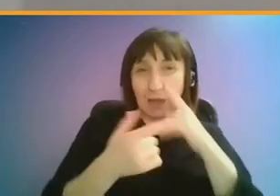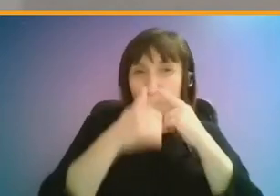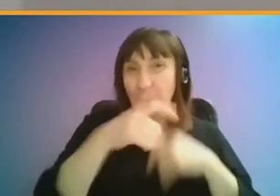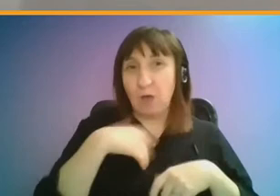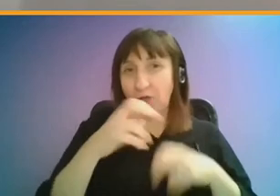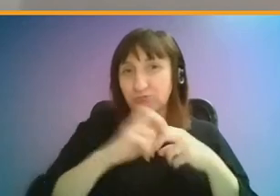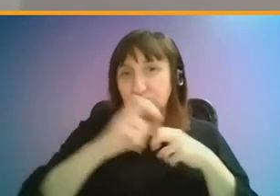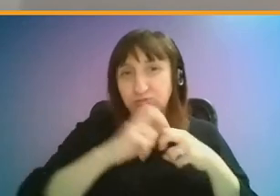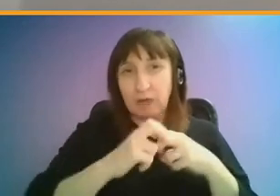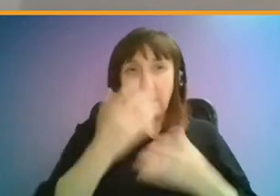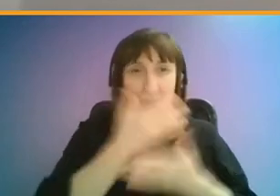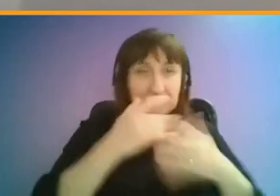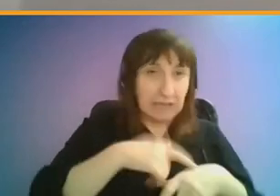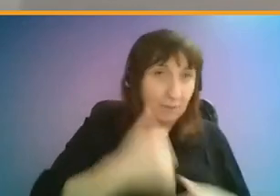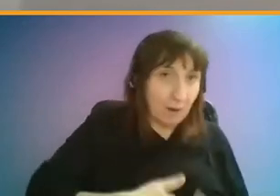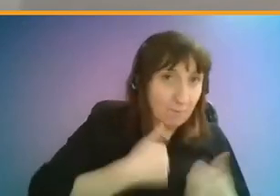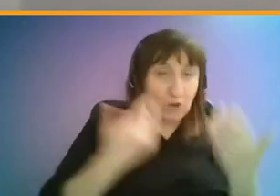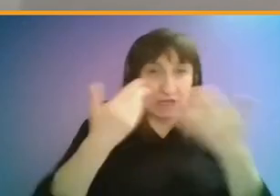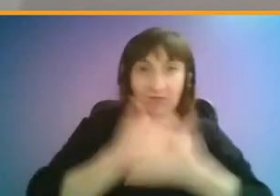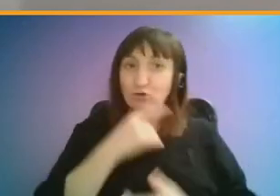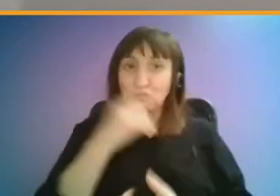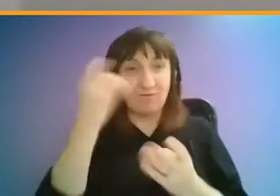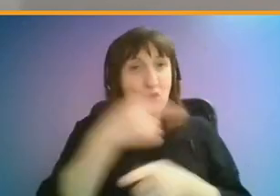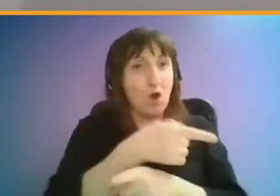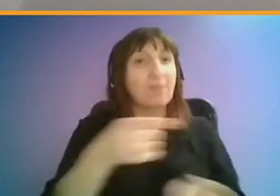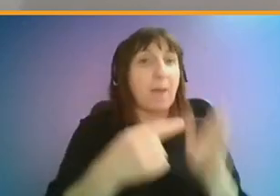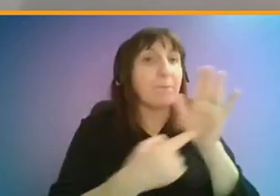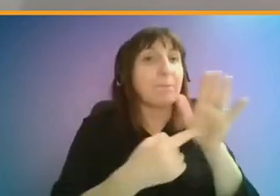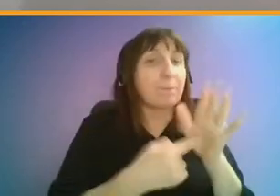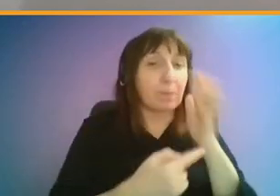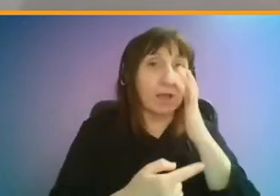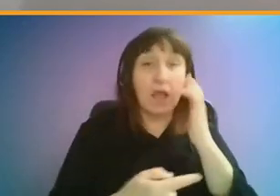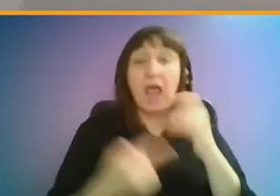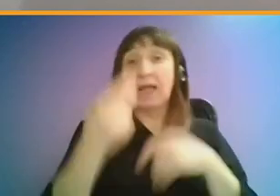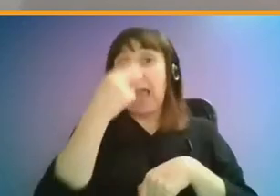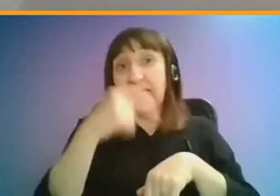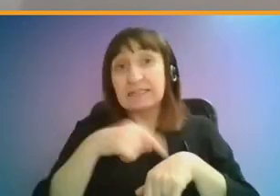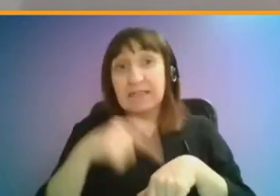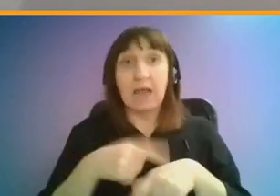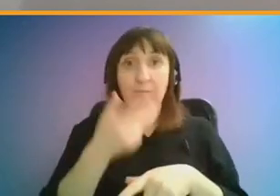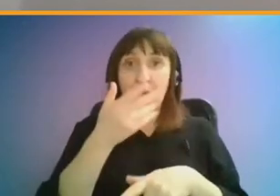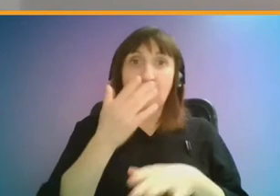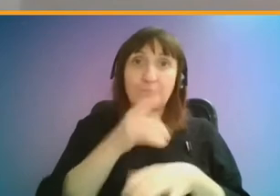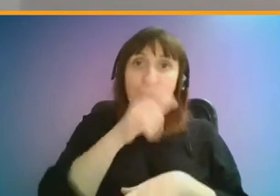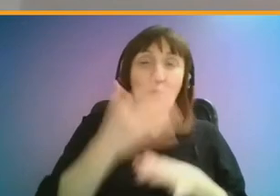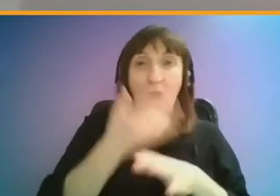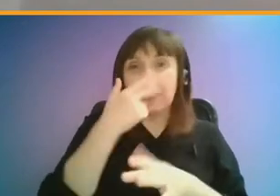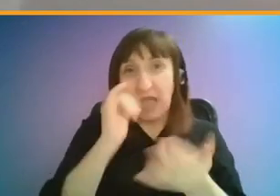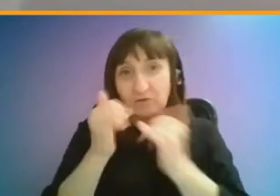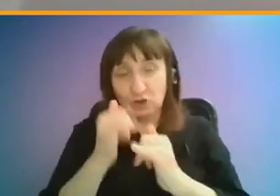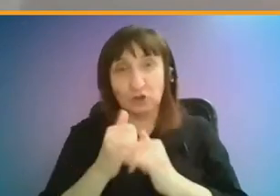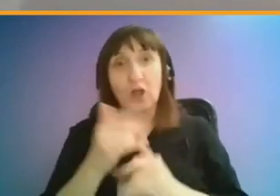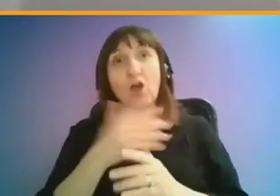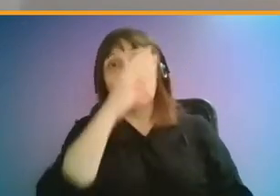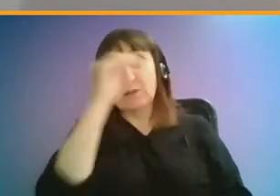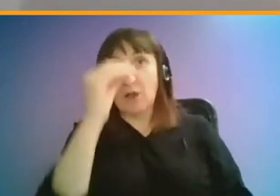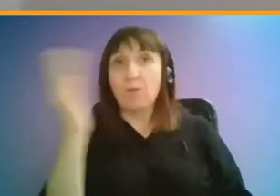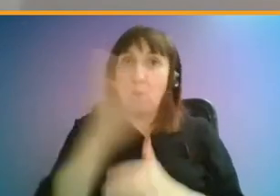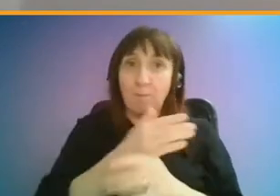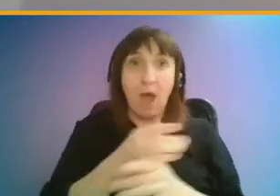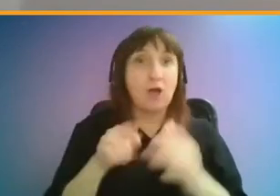the transport at the peak times shouldn't be forgotten. Obviously, things like the nighttime economy, hopefully later in the summer that will become roaring back.